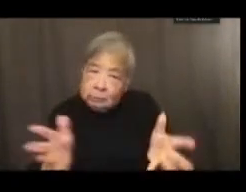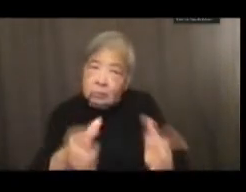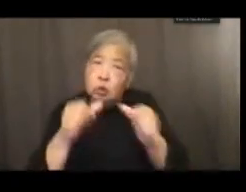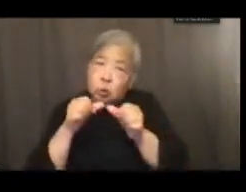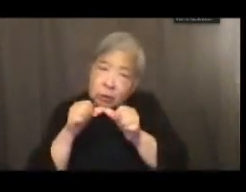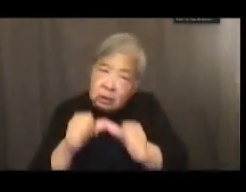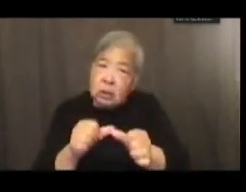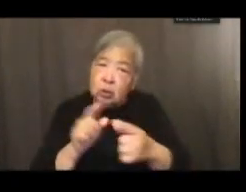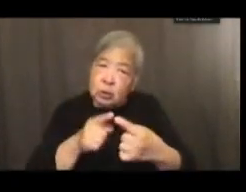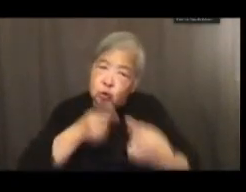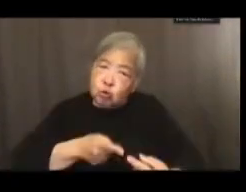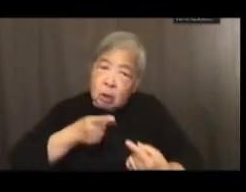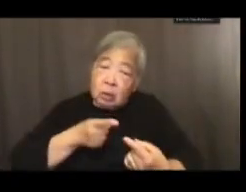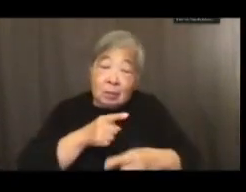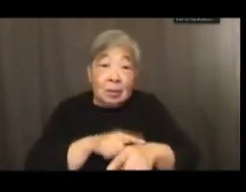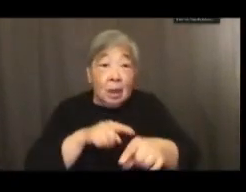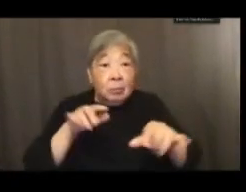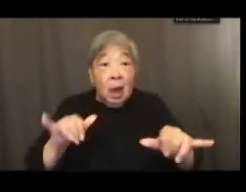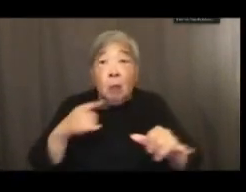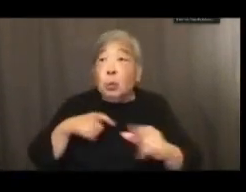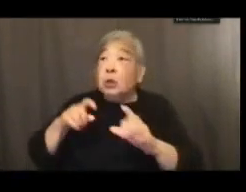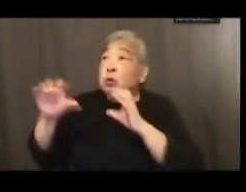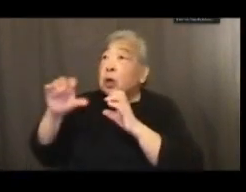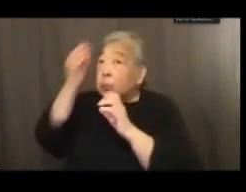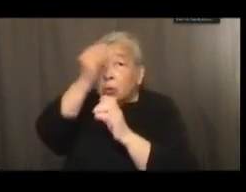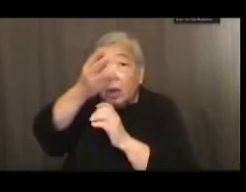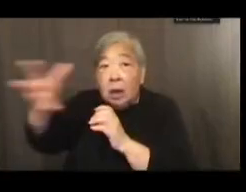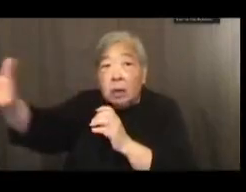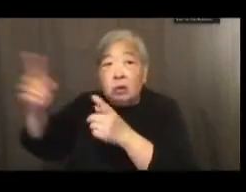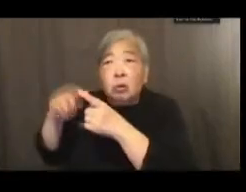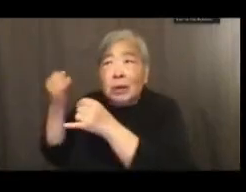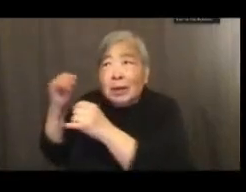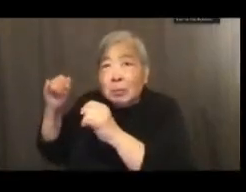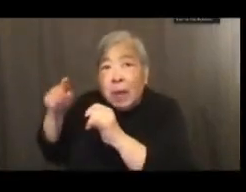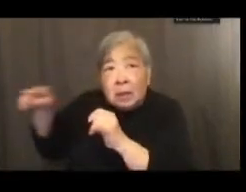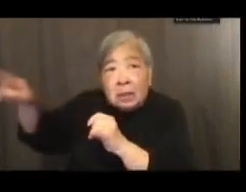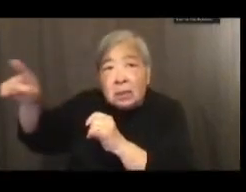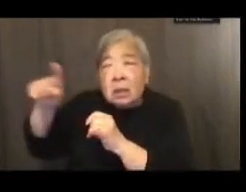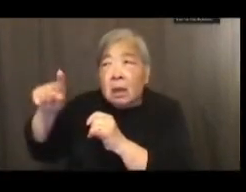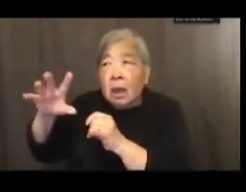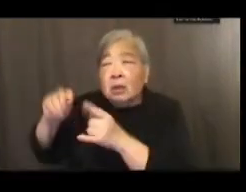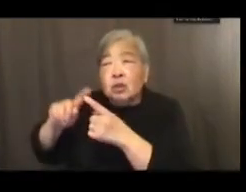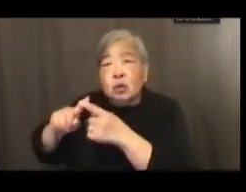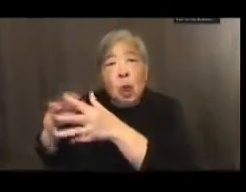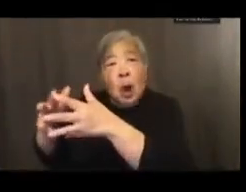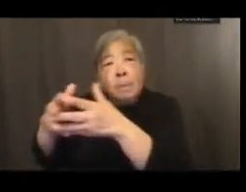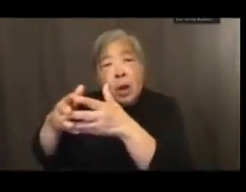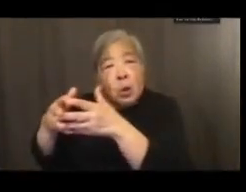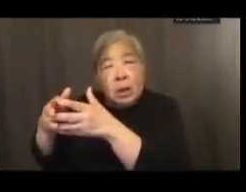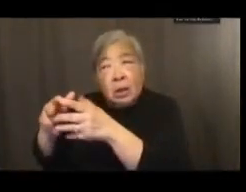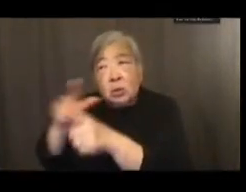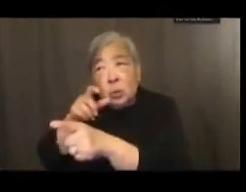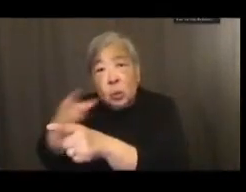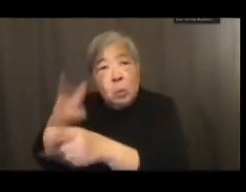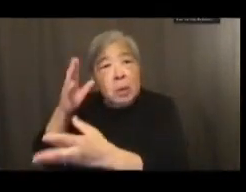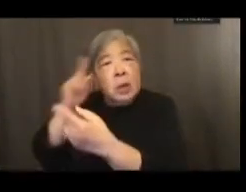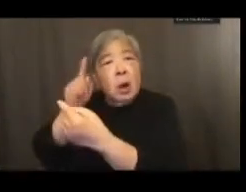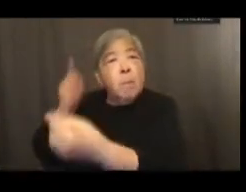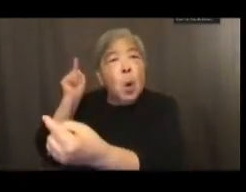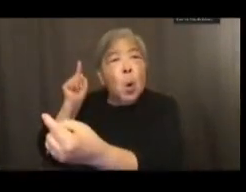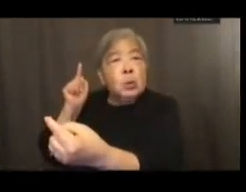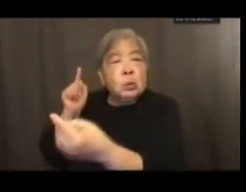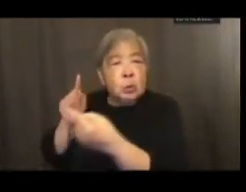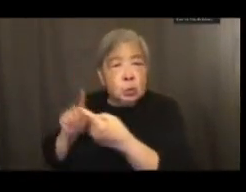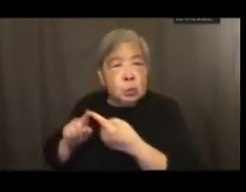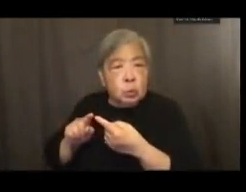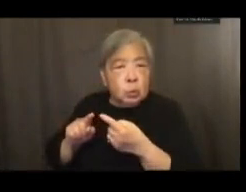need to communicate to independents and fence sitters, as well as to Americans who may be opposed to Kerner